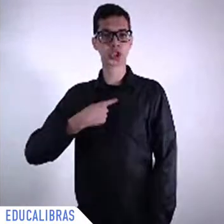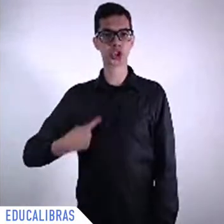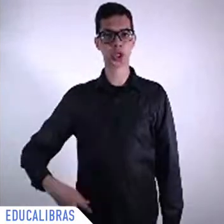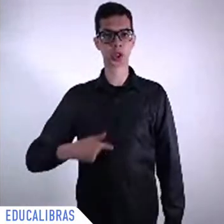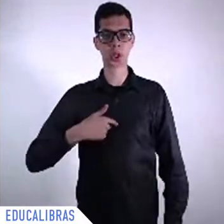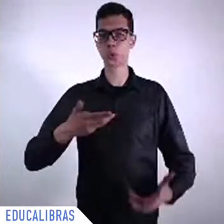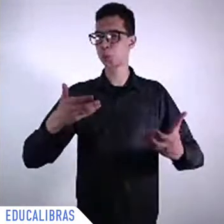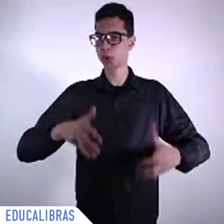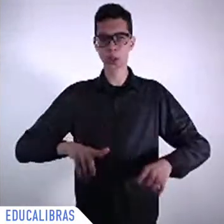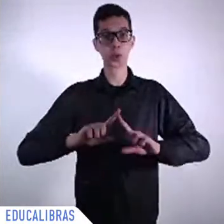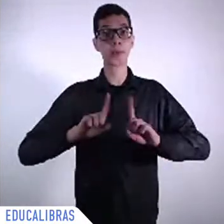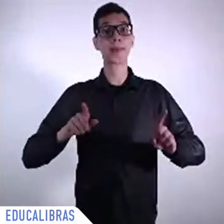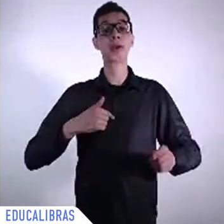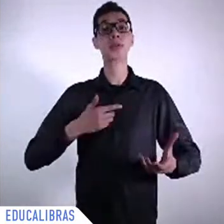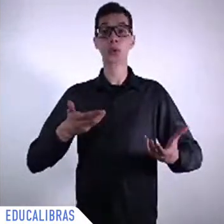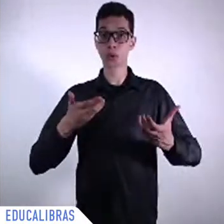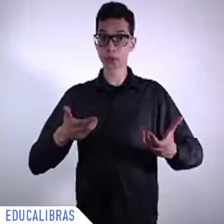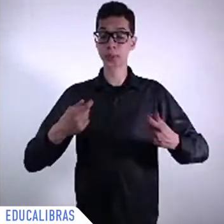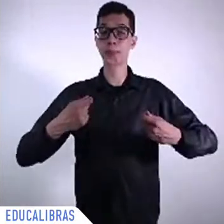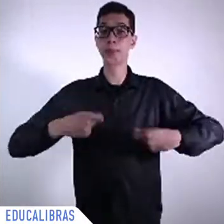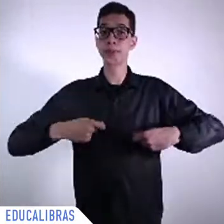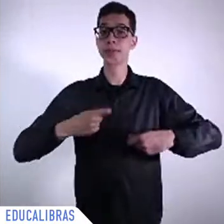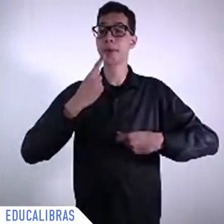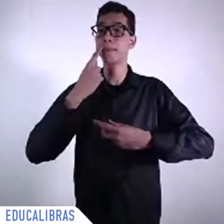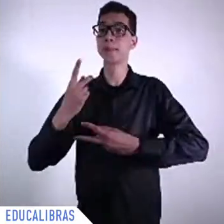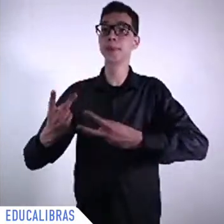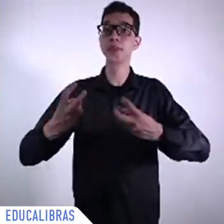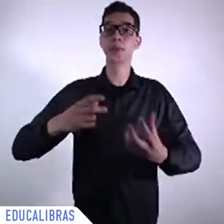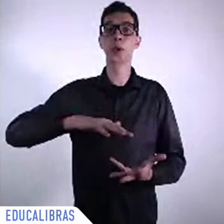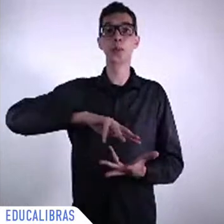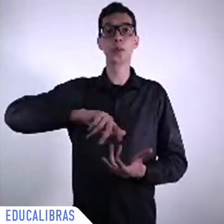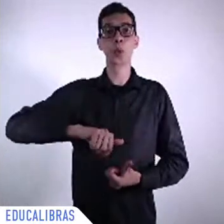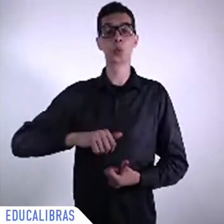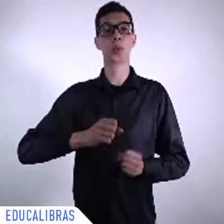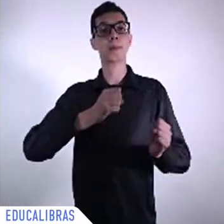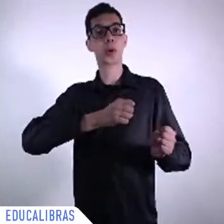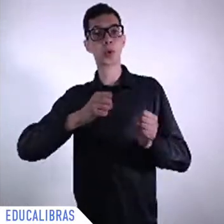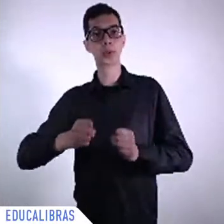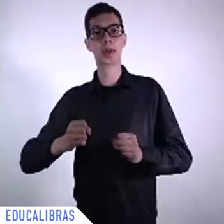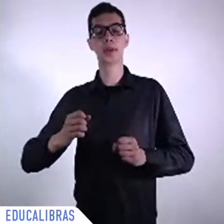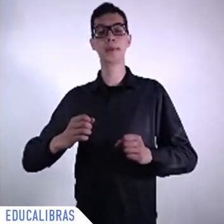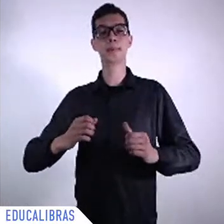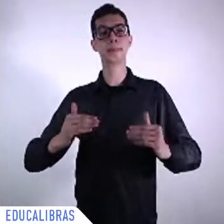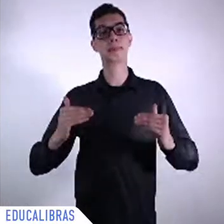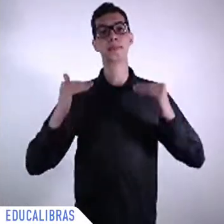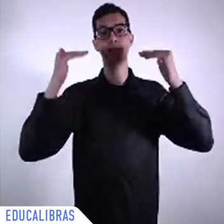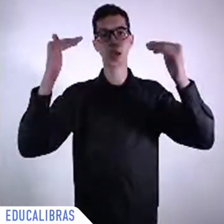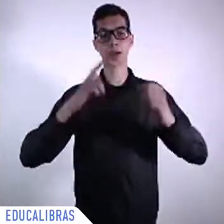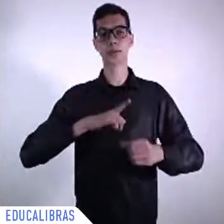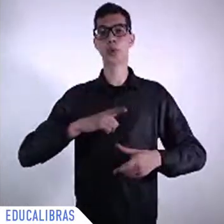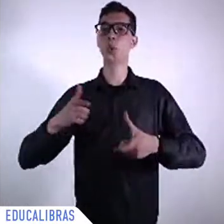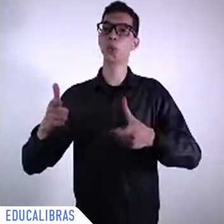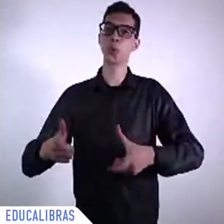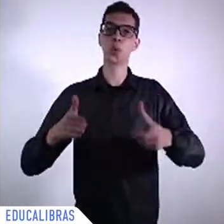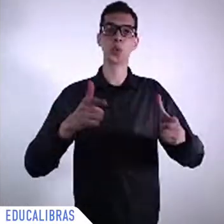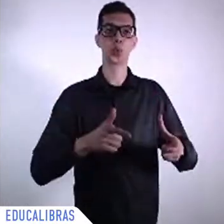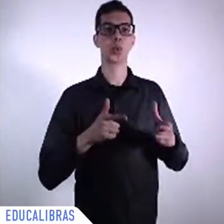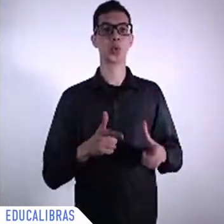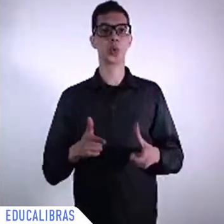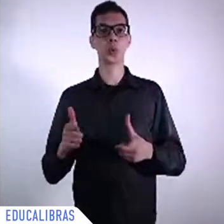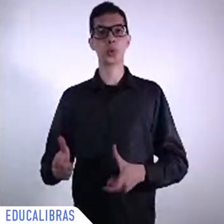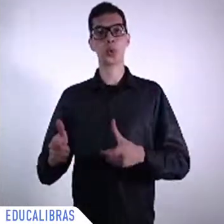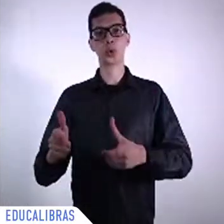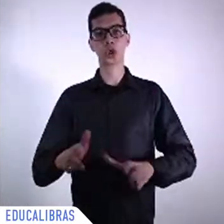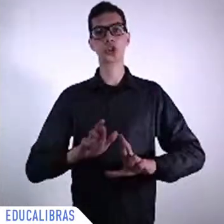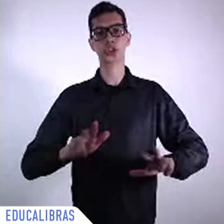already inequality, I mentioned other things, mentioned Agenda 2030, but now I somehow I'm mentioning now the post